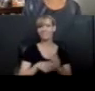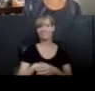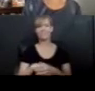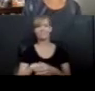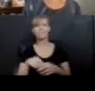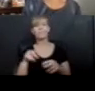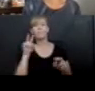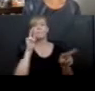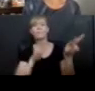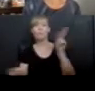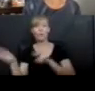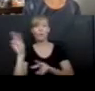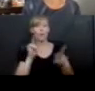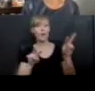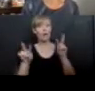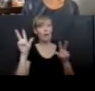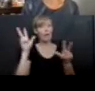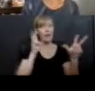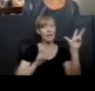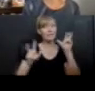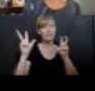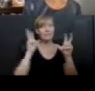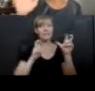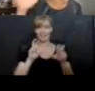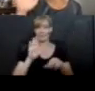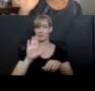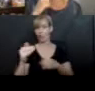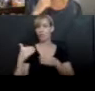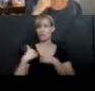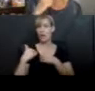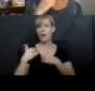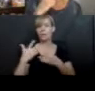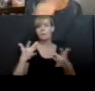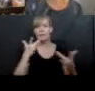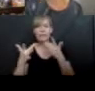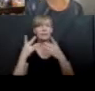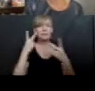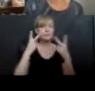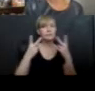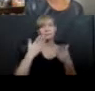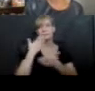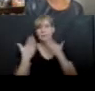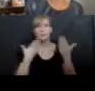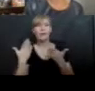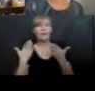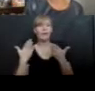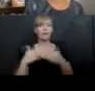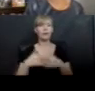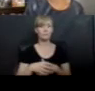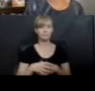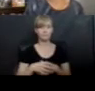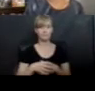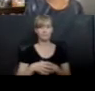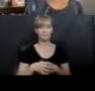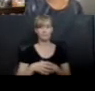around and listen well. It's your job to touch, taste, smell. Classroom,